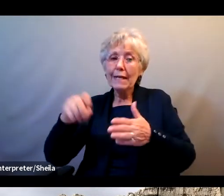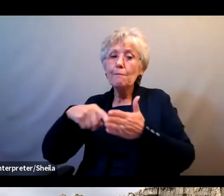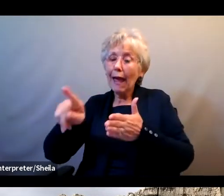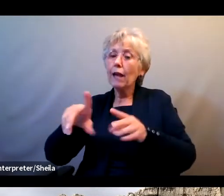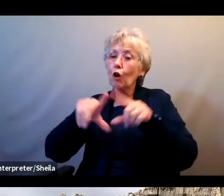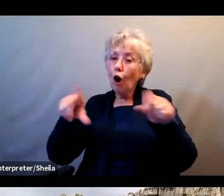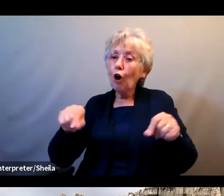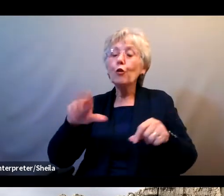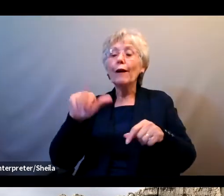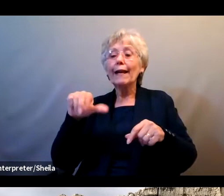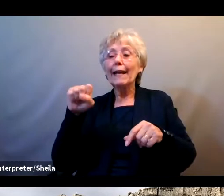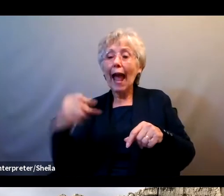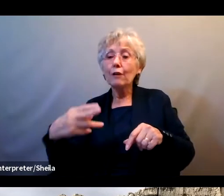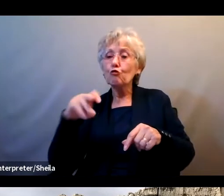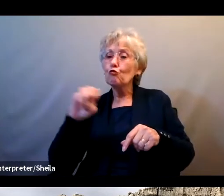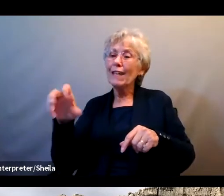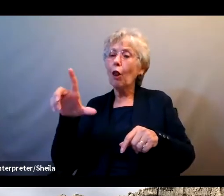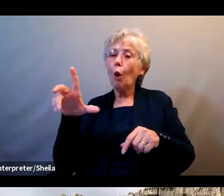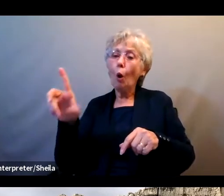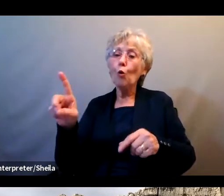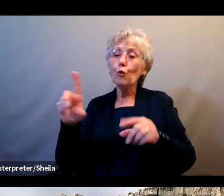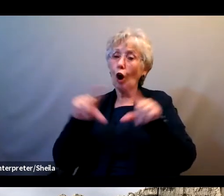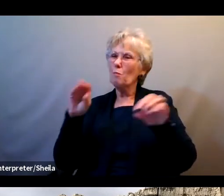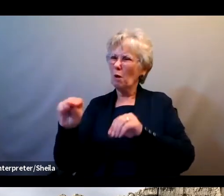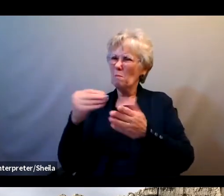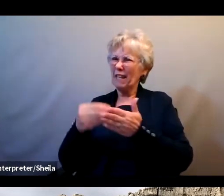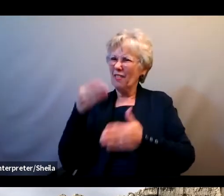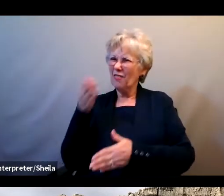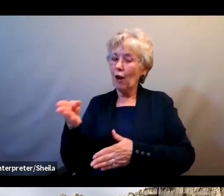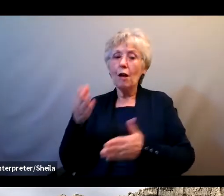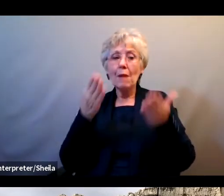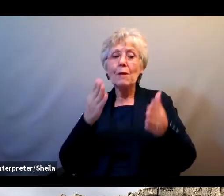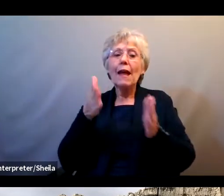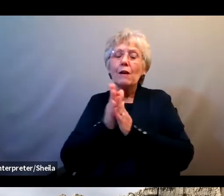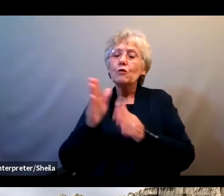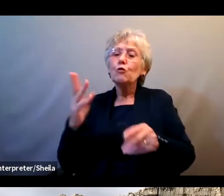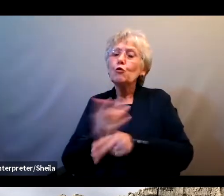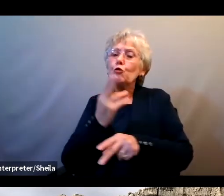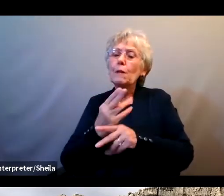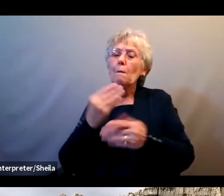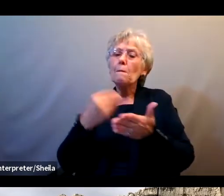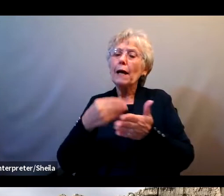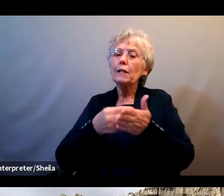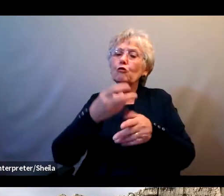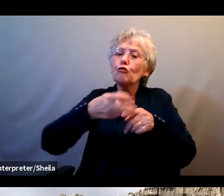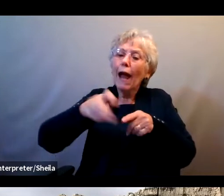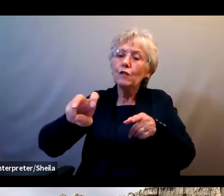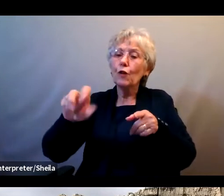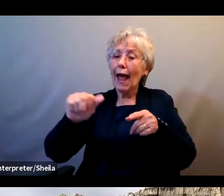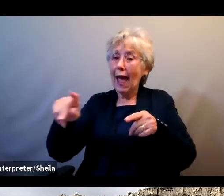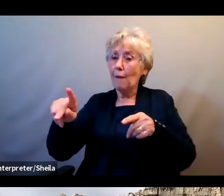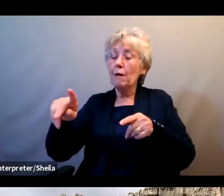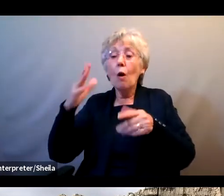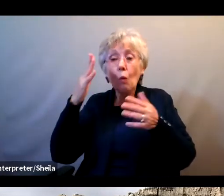card. And they may even ask you to use a money transfer app because they know that these types of payments can be